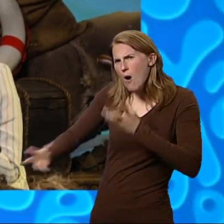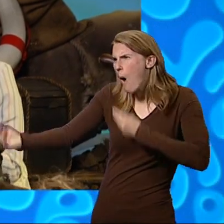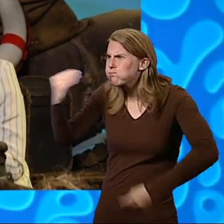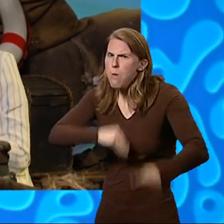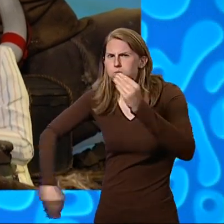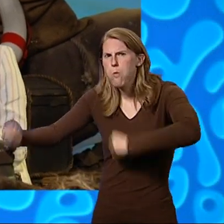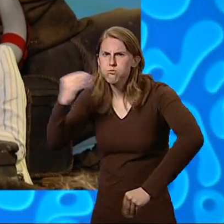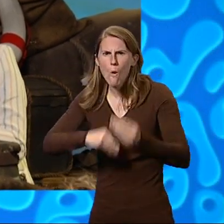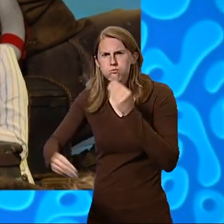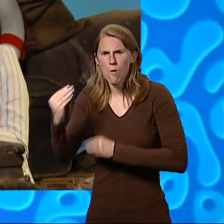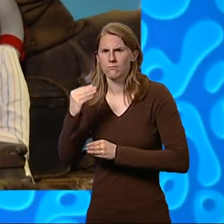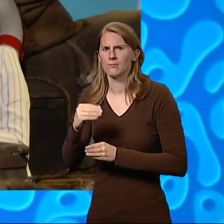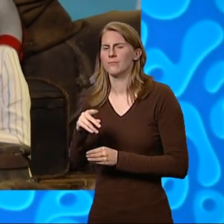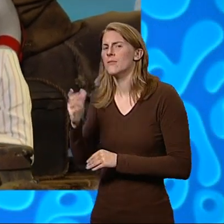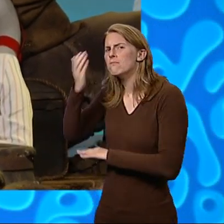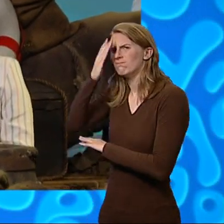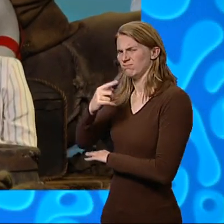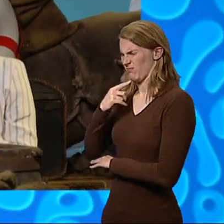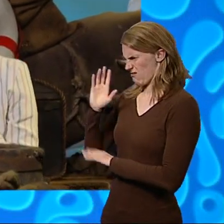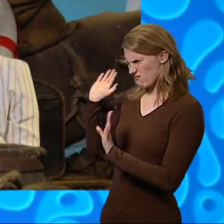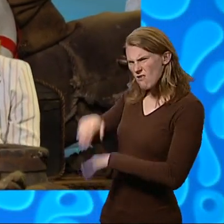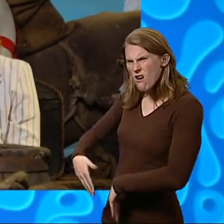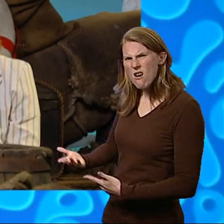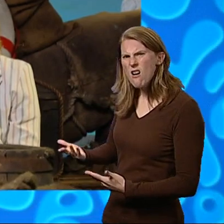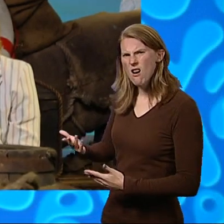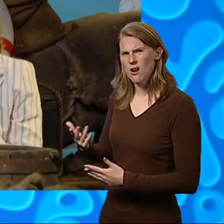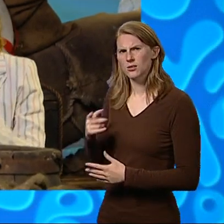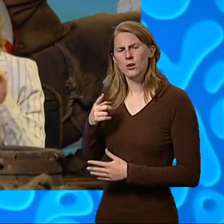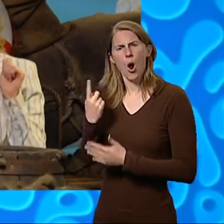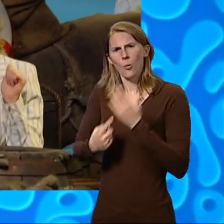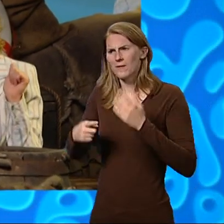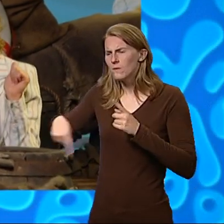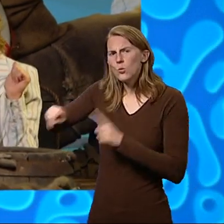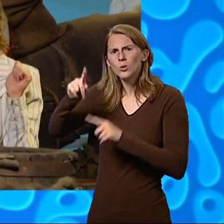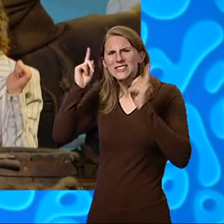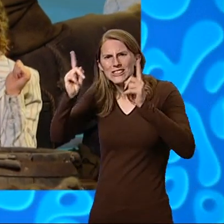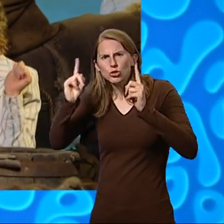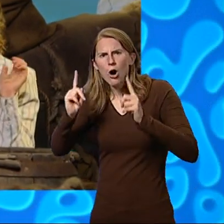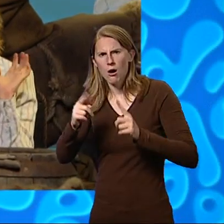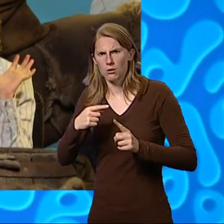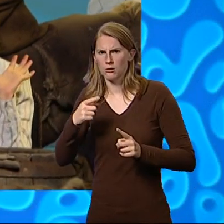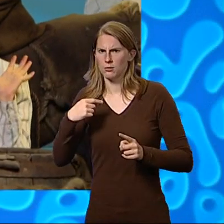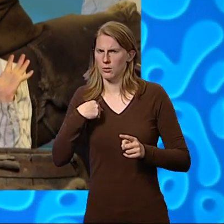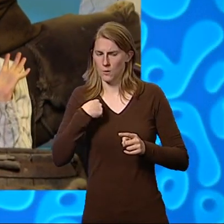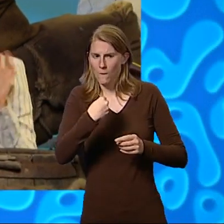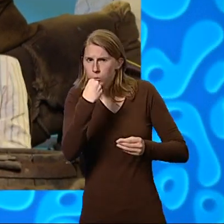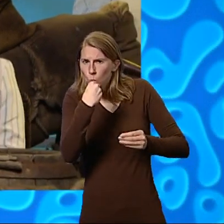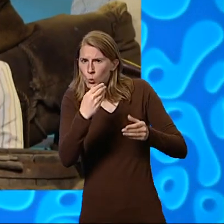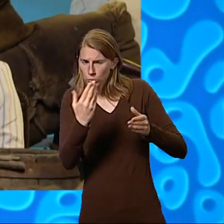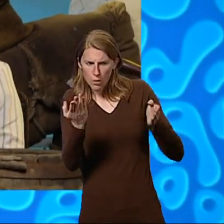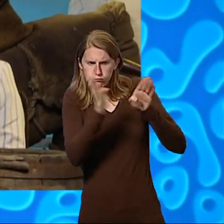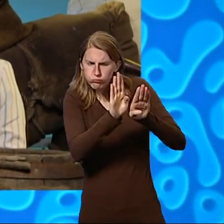Nonsense, roared Patagonia Clatterbottom. This is for staff only. I'll lock it away in my top secret food store.